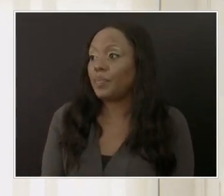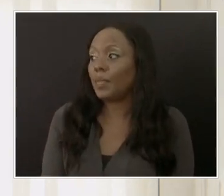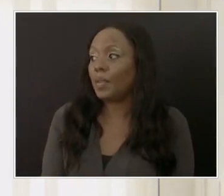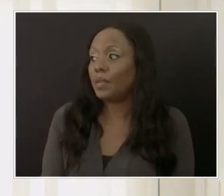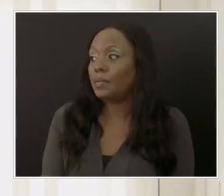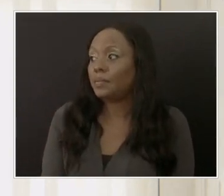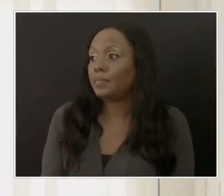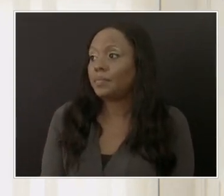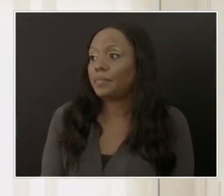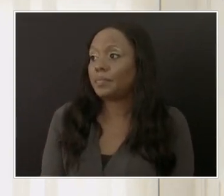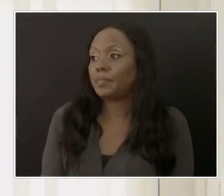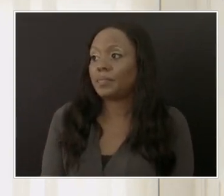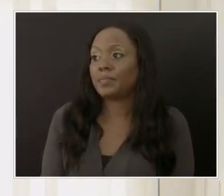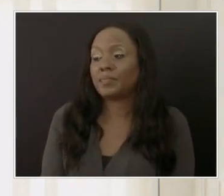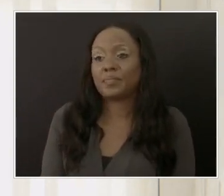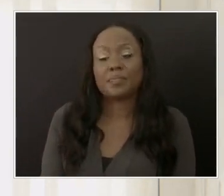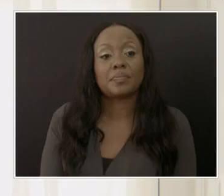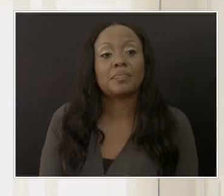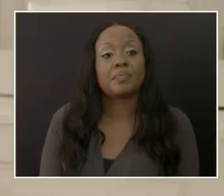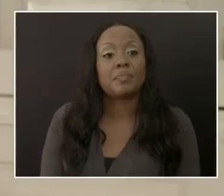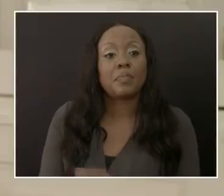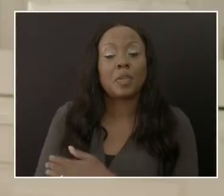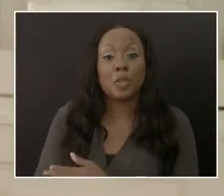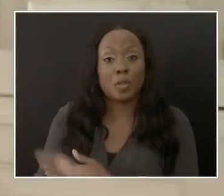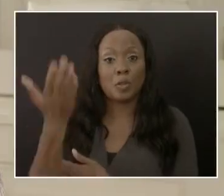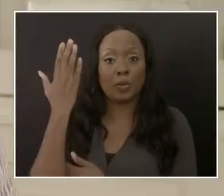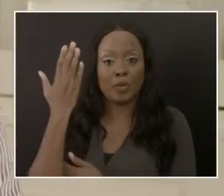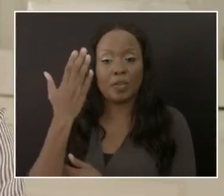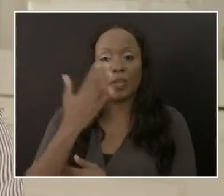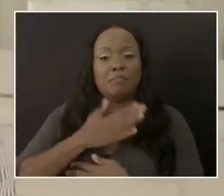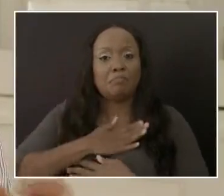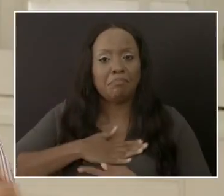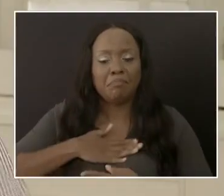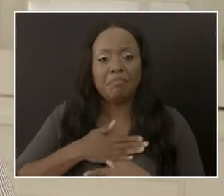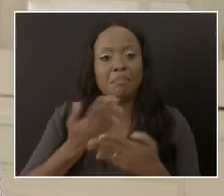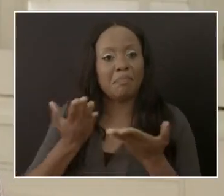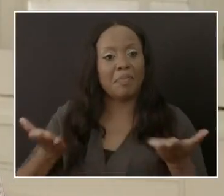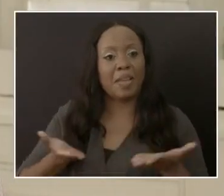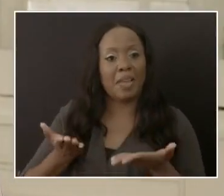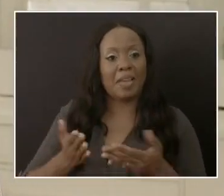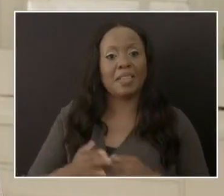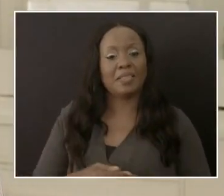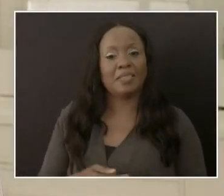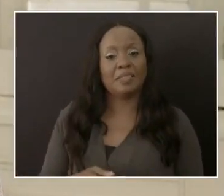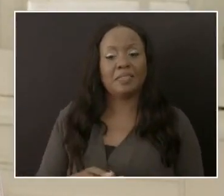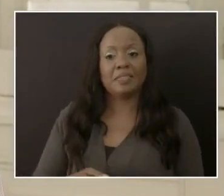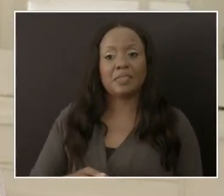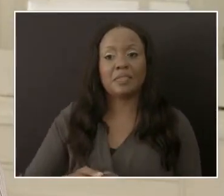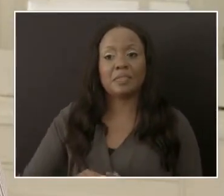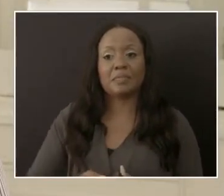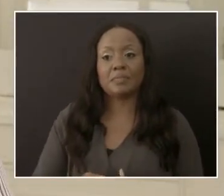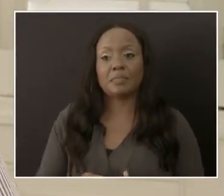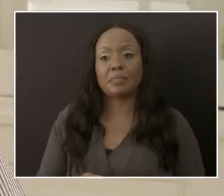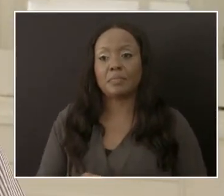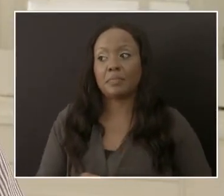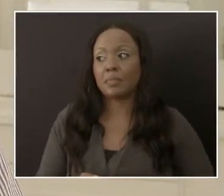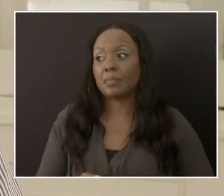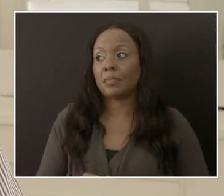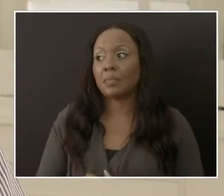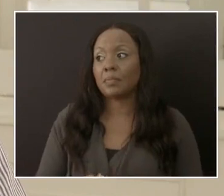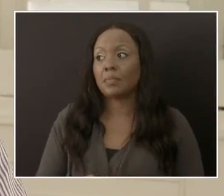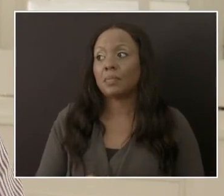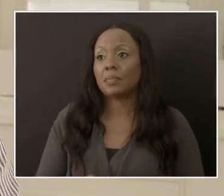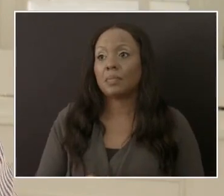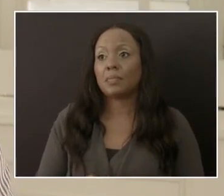So good morning, everyone. It's a pleasure to be here. What I'm going to do this morning is give an update on